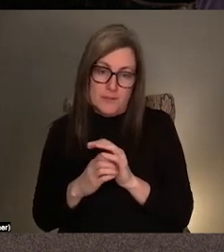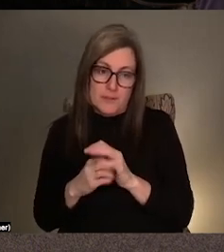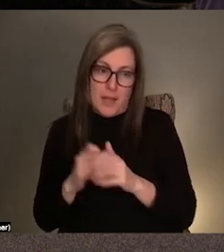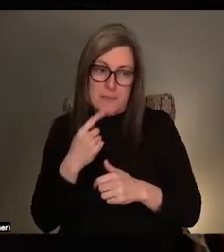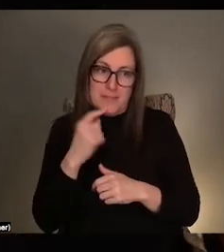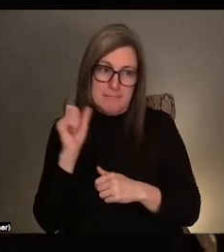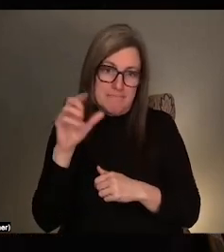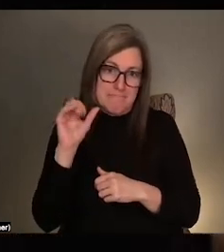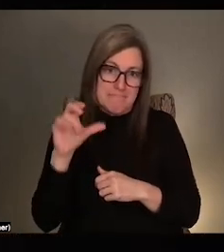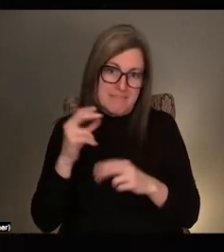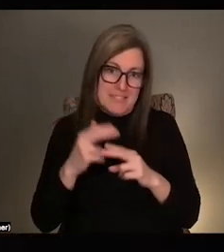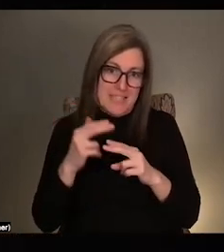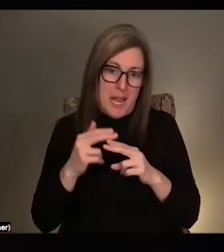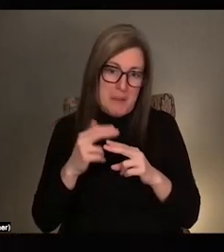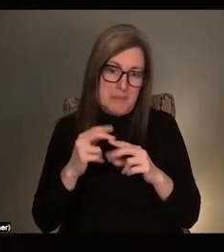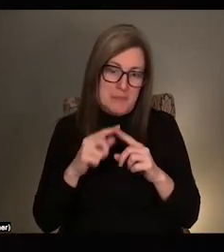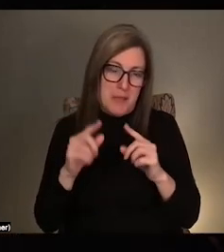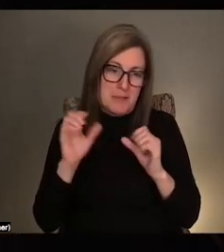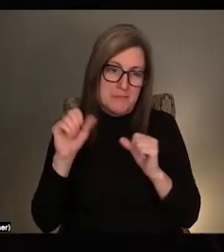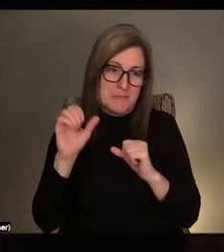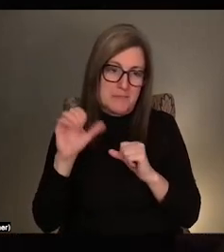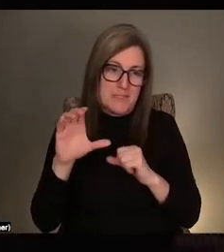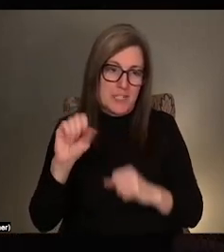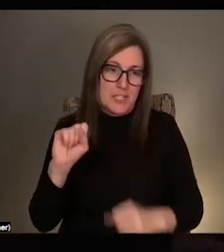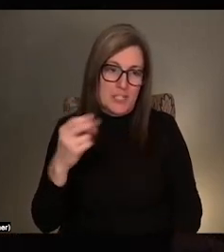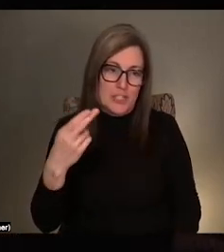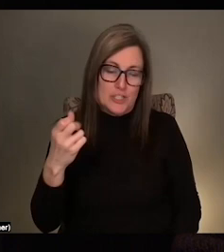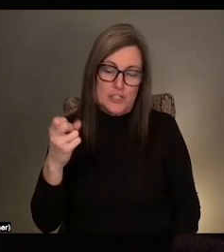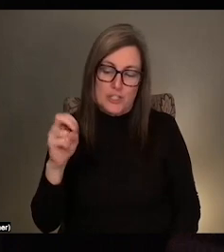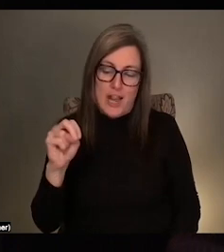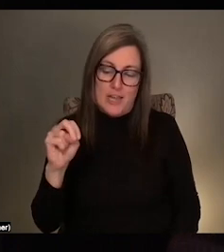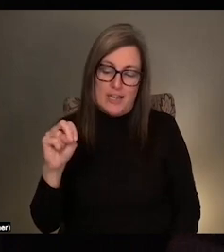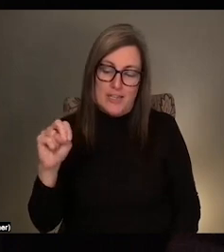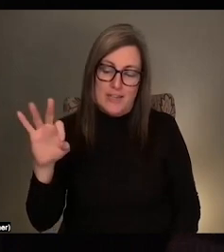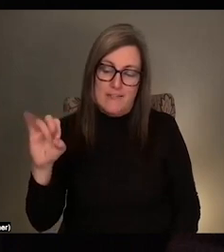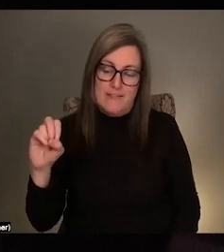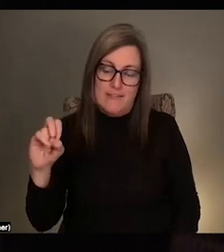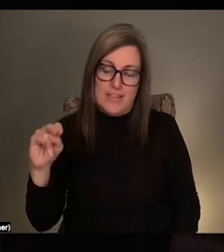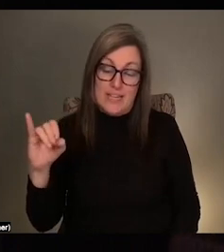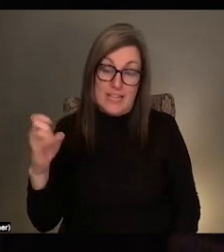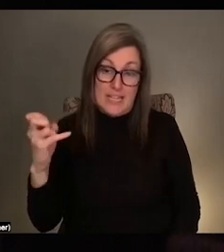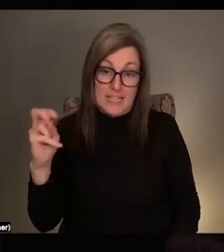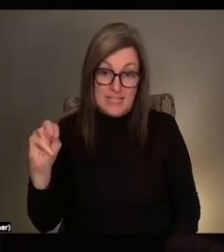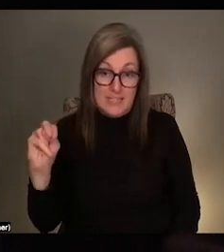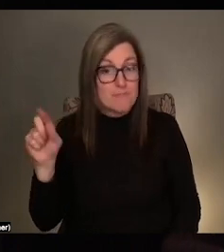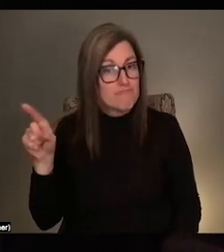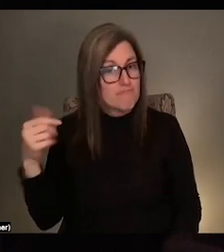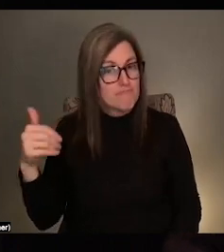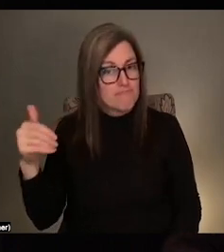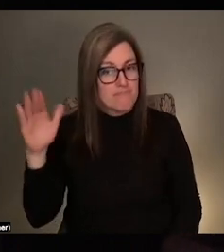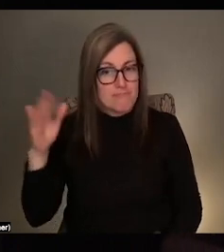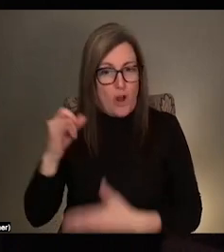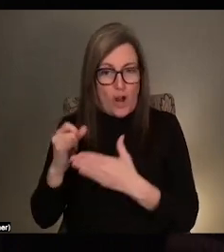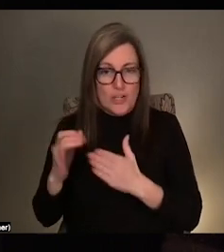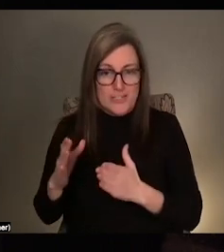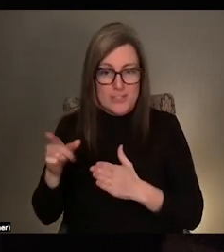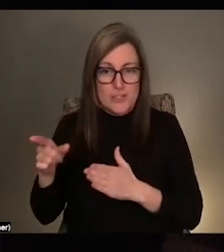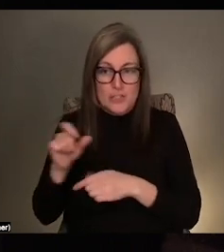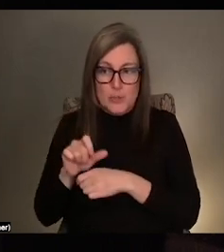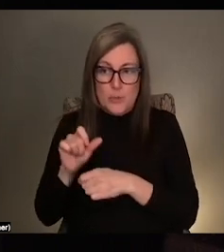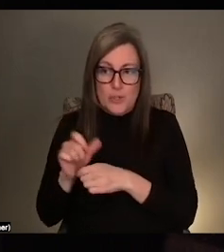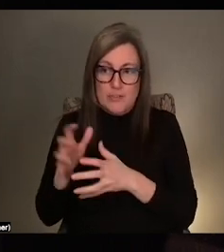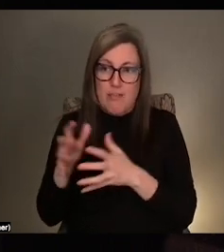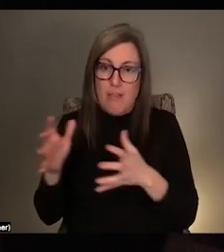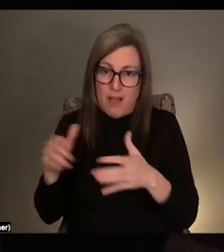people, but this is a really good time to shout out Shannon Finnegan, who's an amazing artist who also works a lot on access and institutional